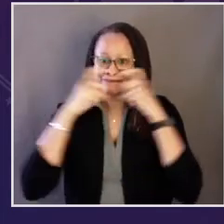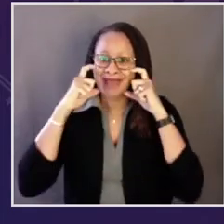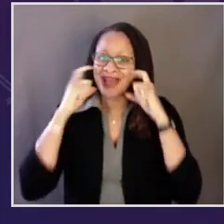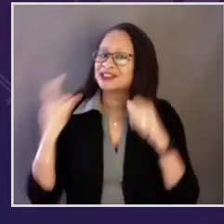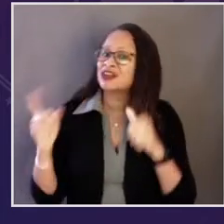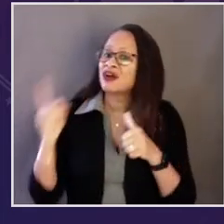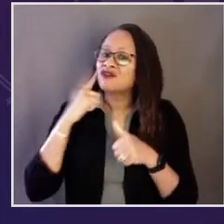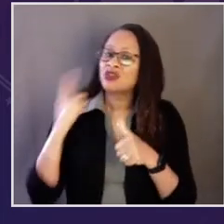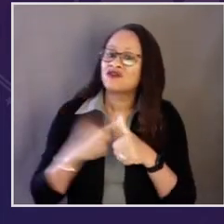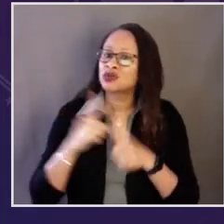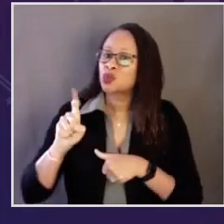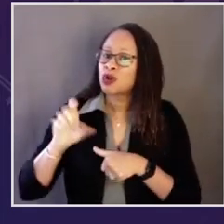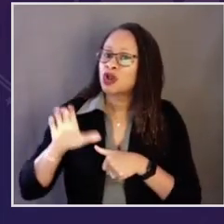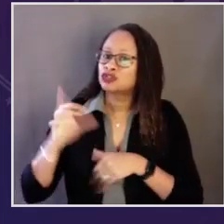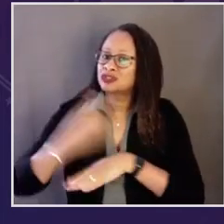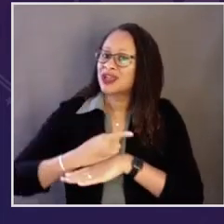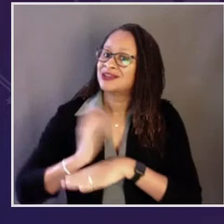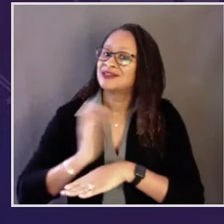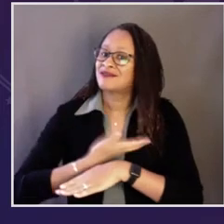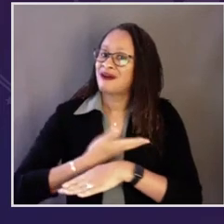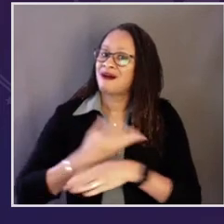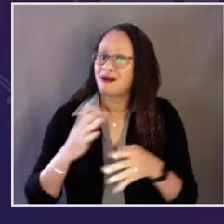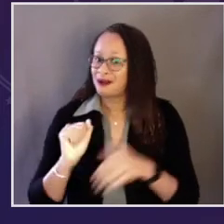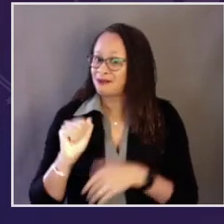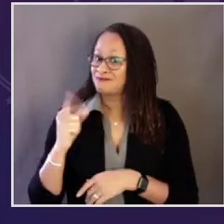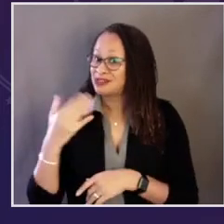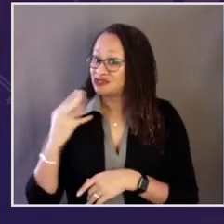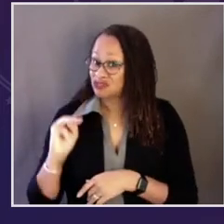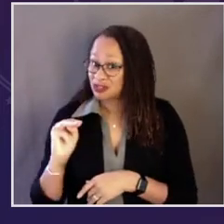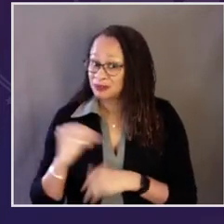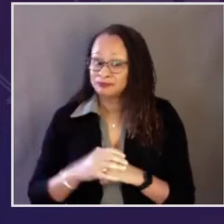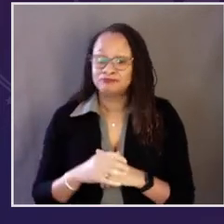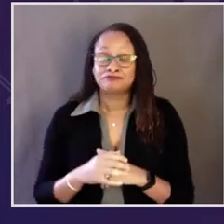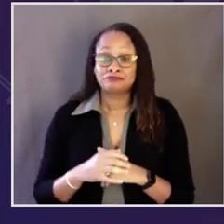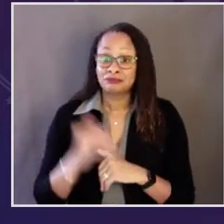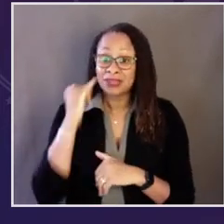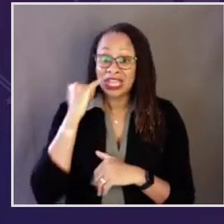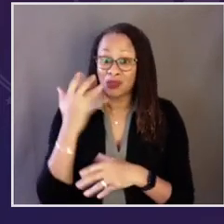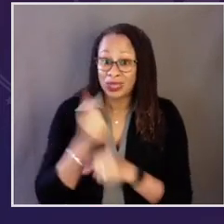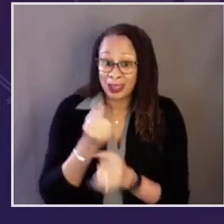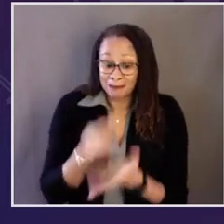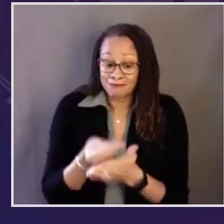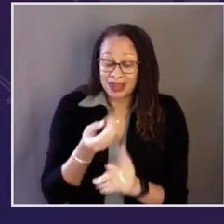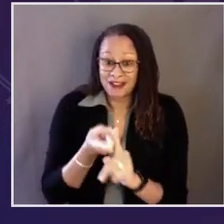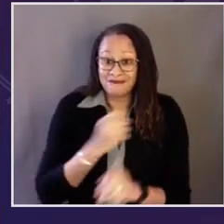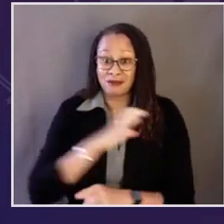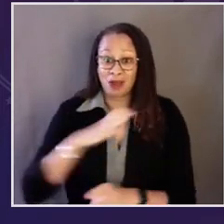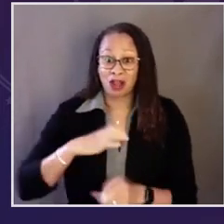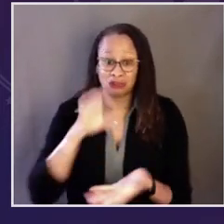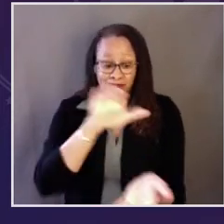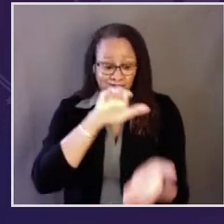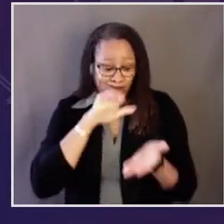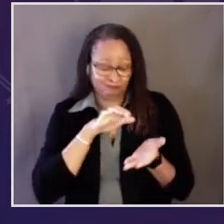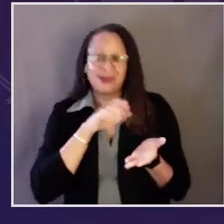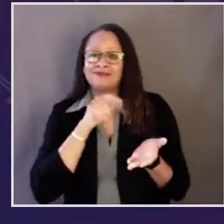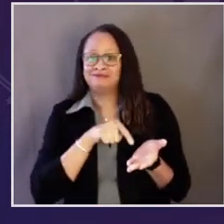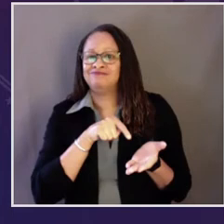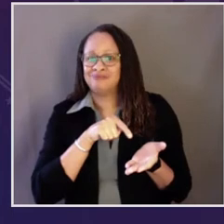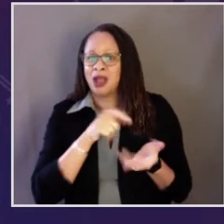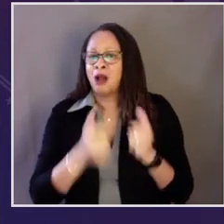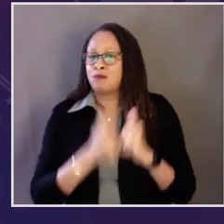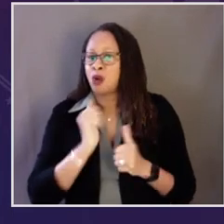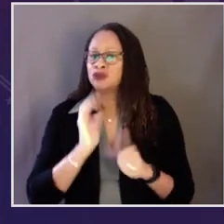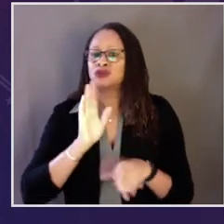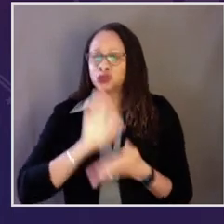asking the American people to wear masks for the first 100 days of our administration. And if we get the necessary